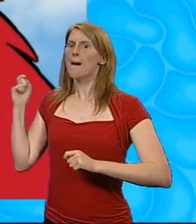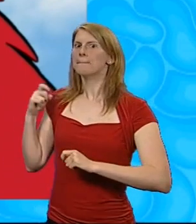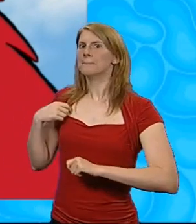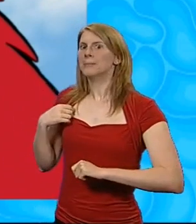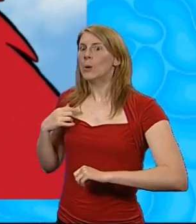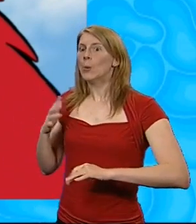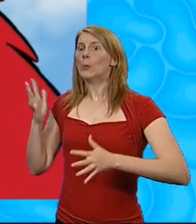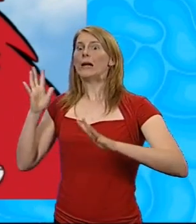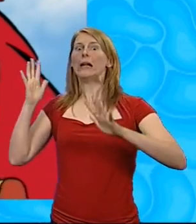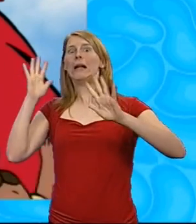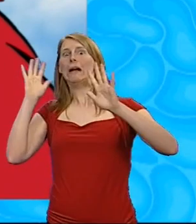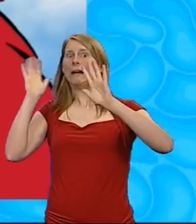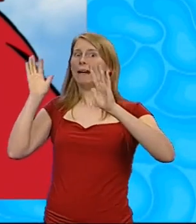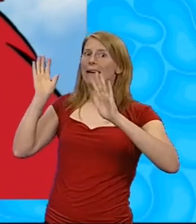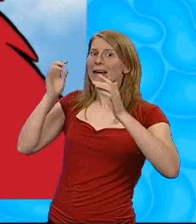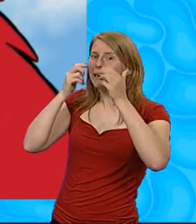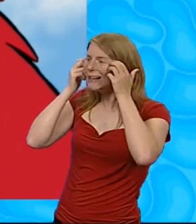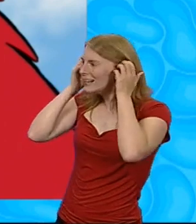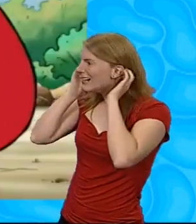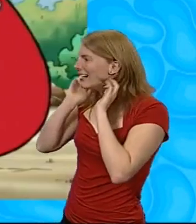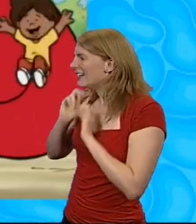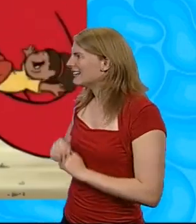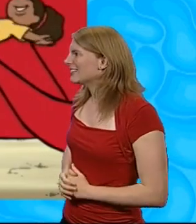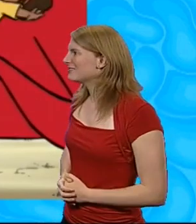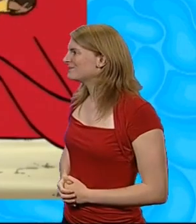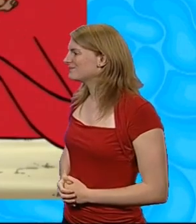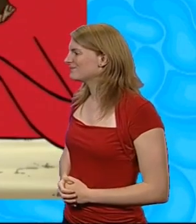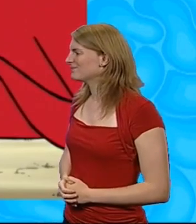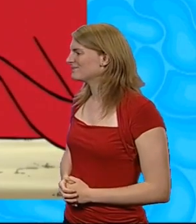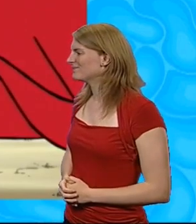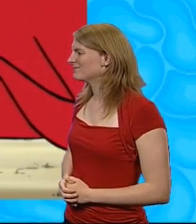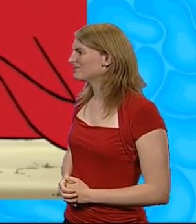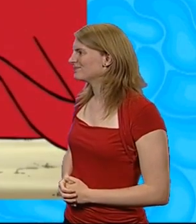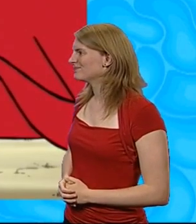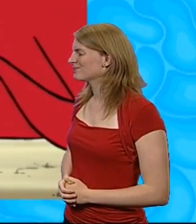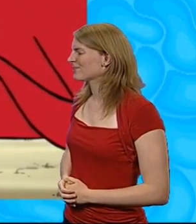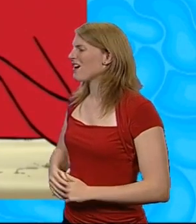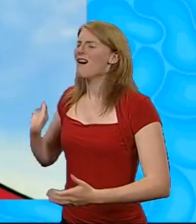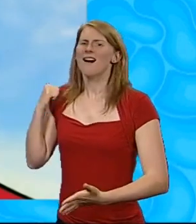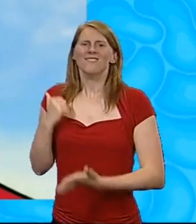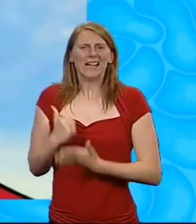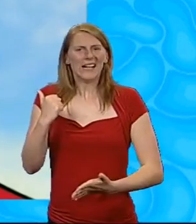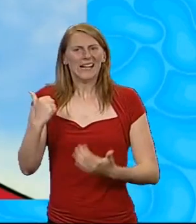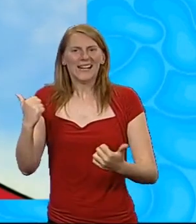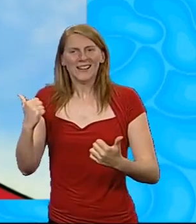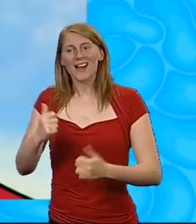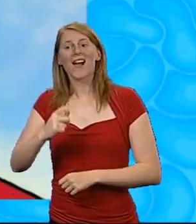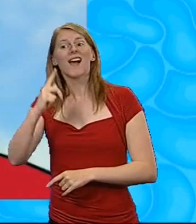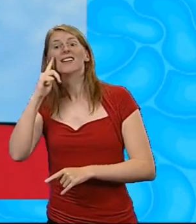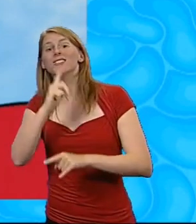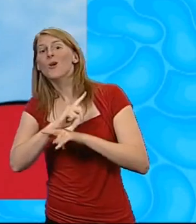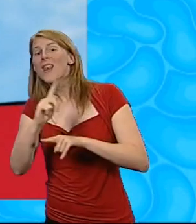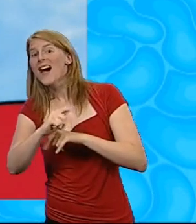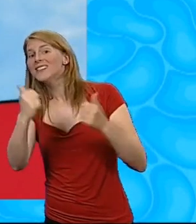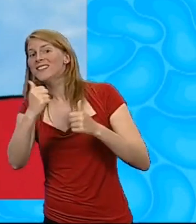come. Oh-wee! Oh-wee! That was great. See you later. Happy